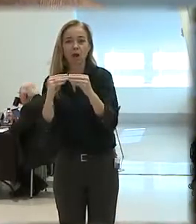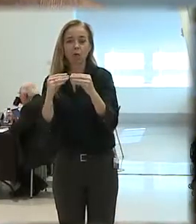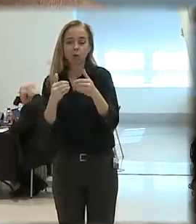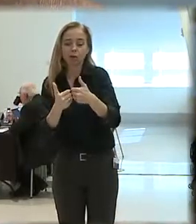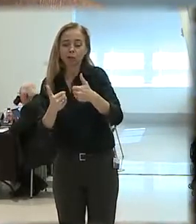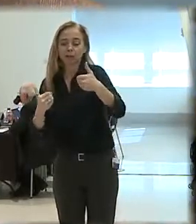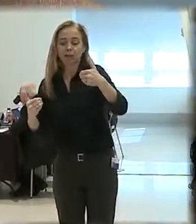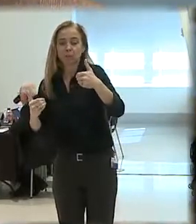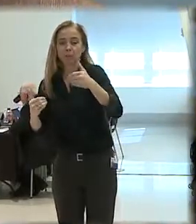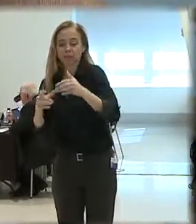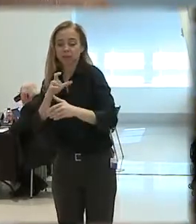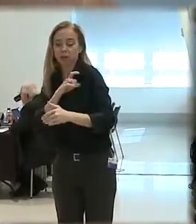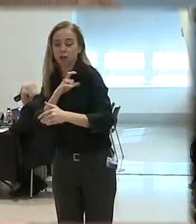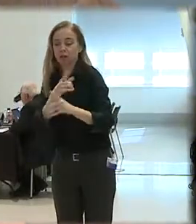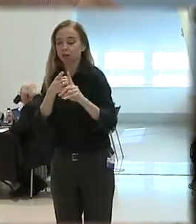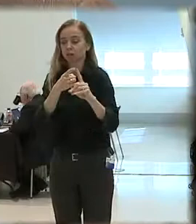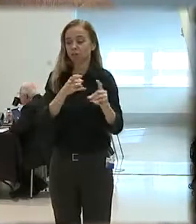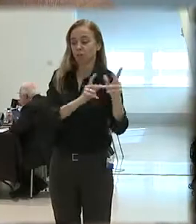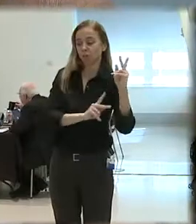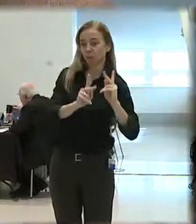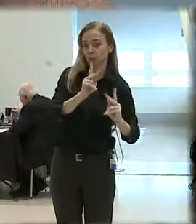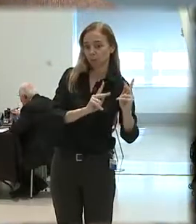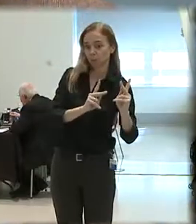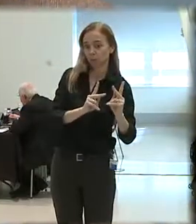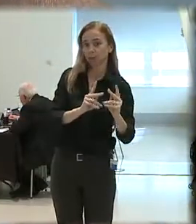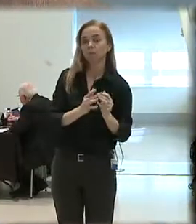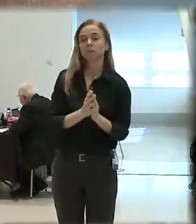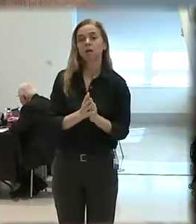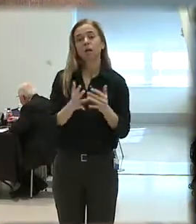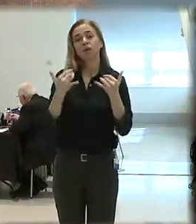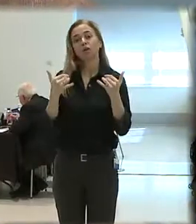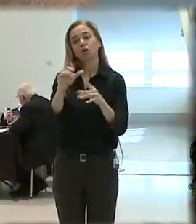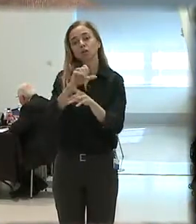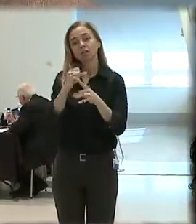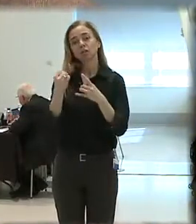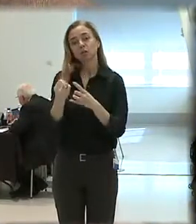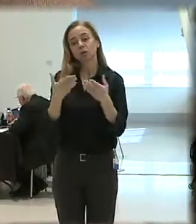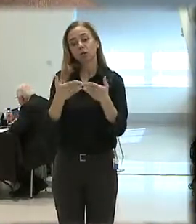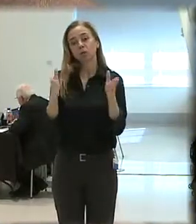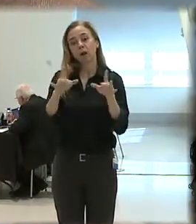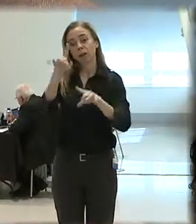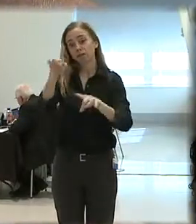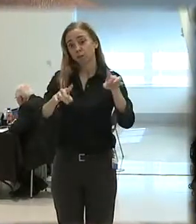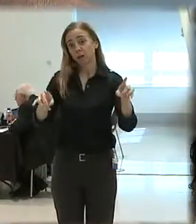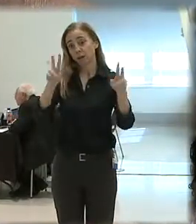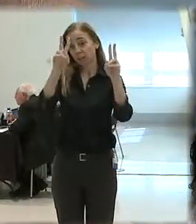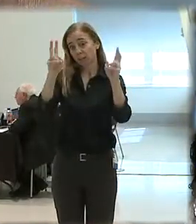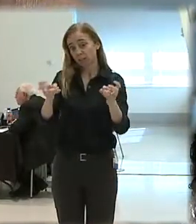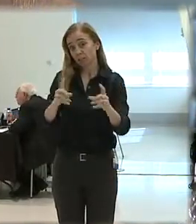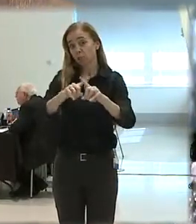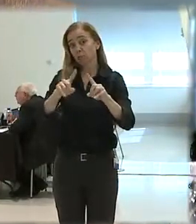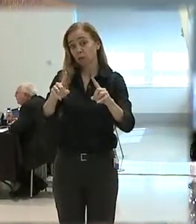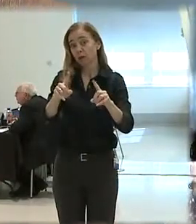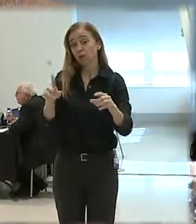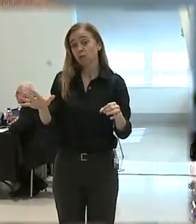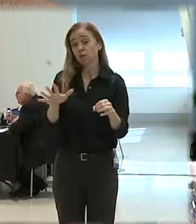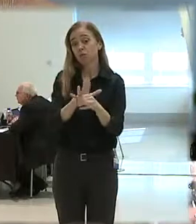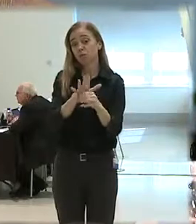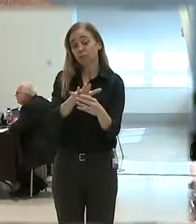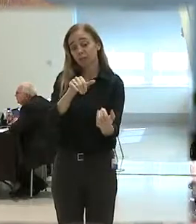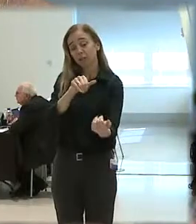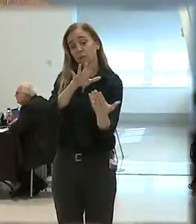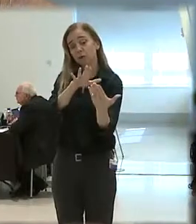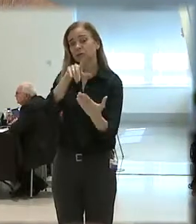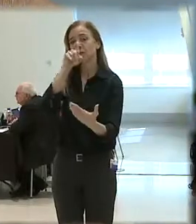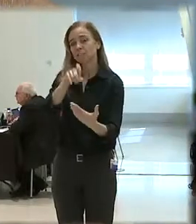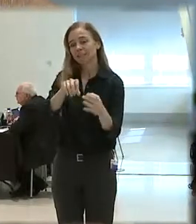from its citizens, I believe that the current issue implicates a wide variety of issues. However, to fully appreciate the challenge, we must approach this